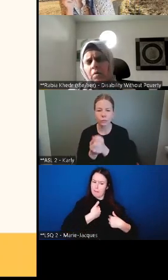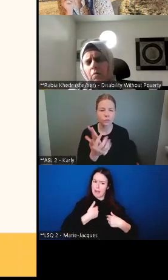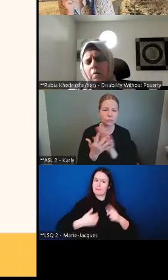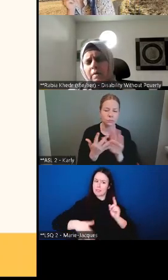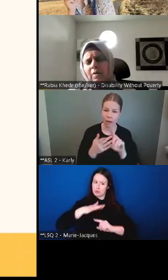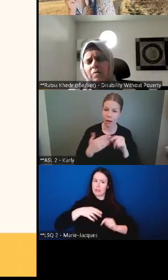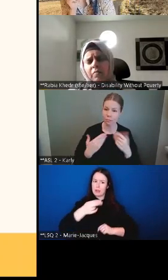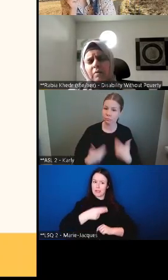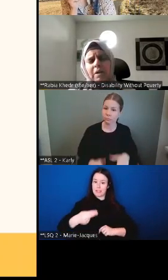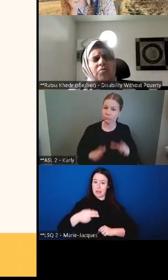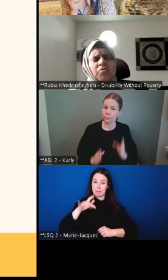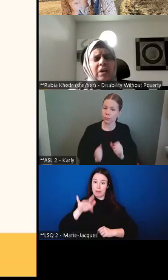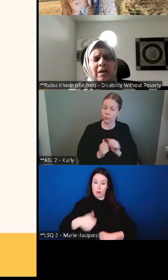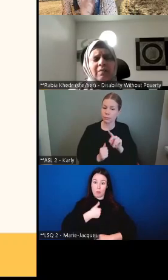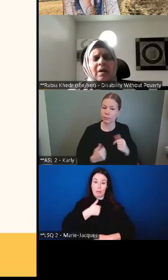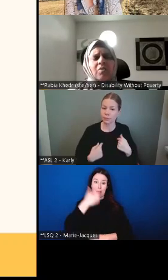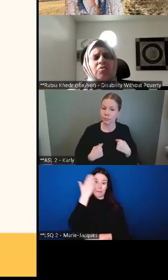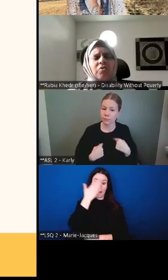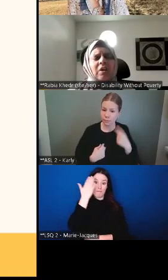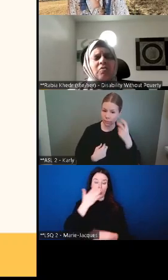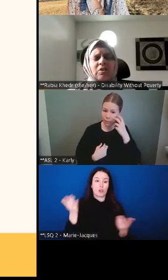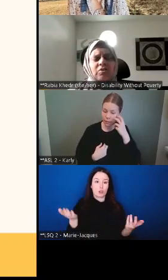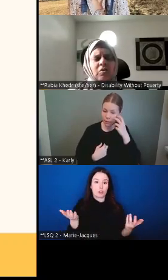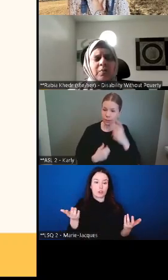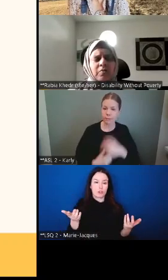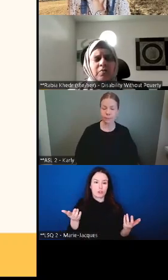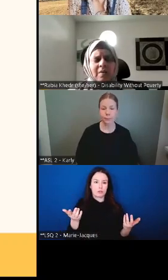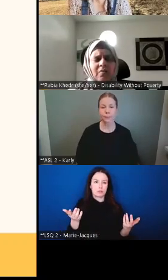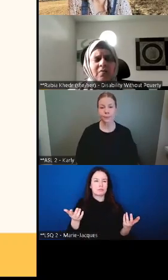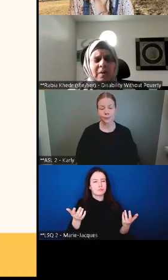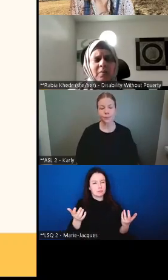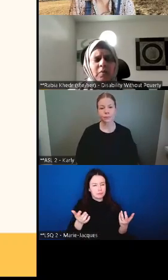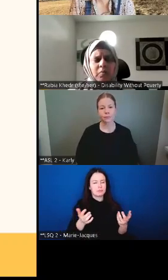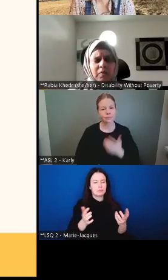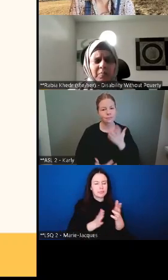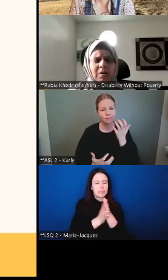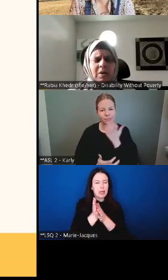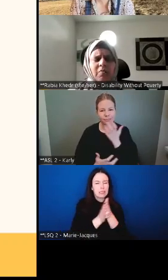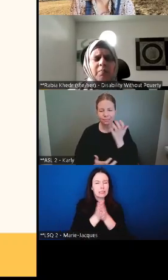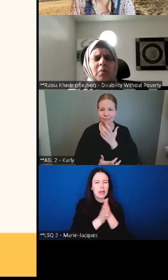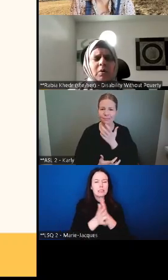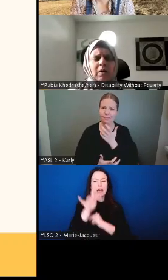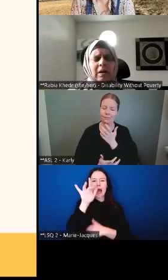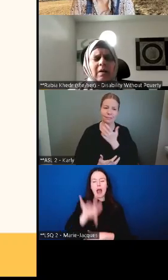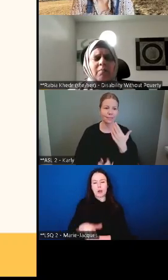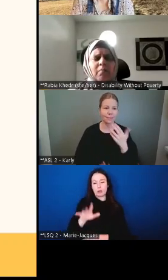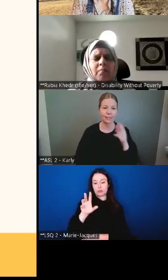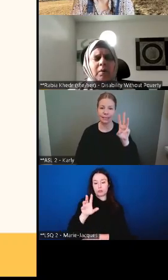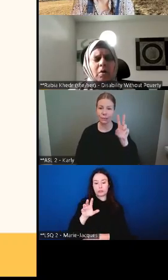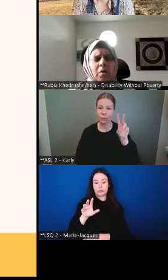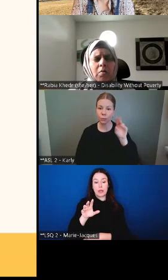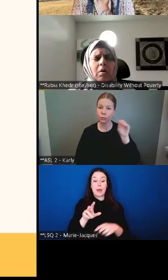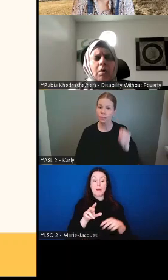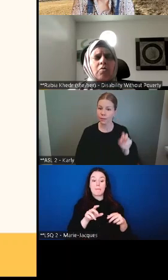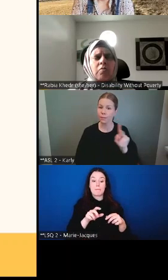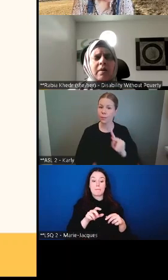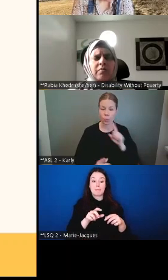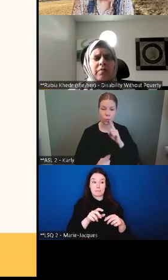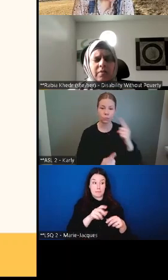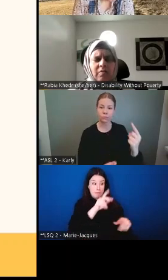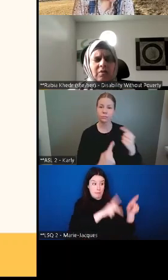You know, what's also very interesting is 62% of people who responded reported income below